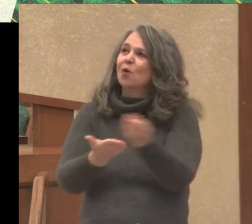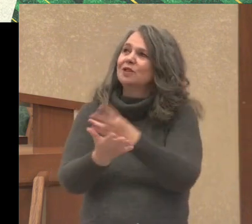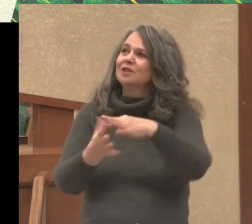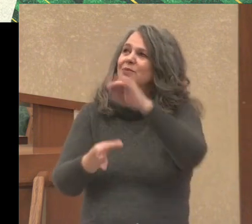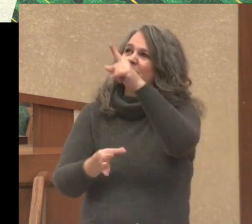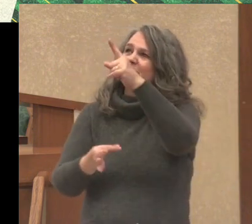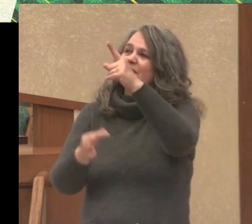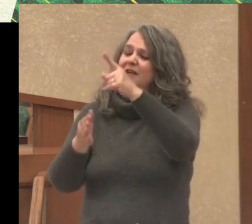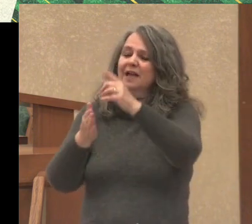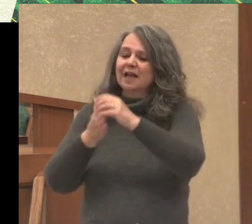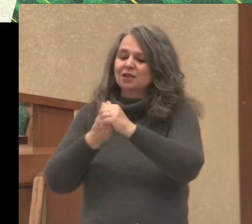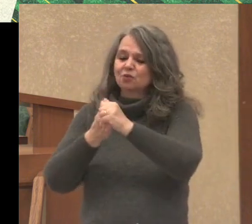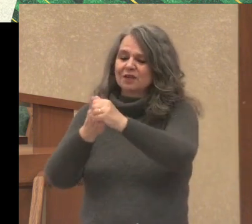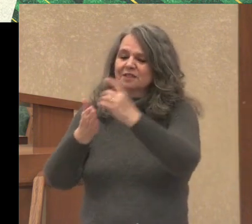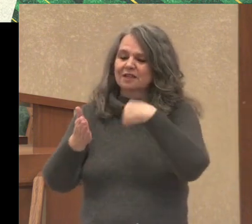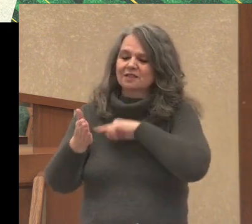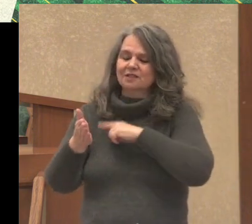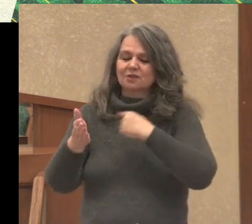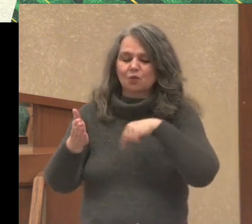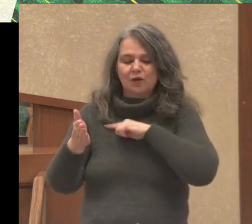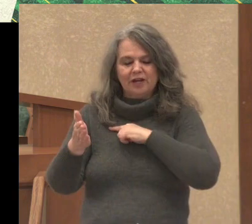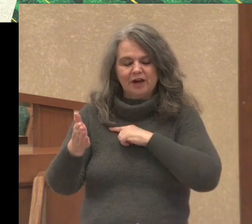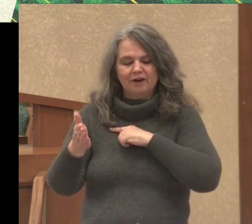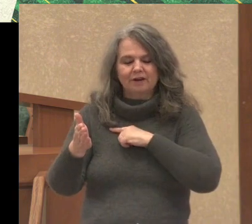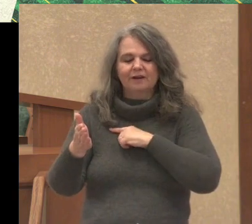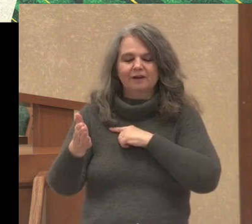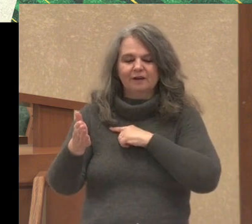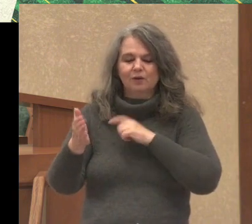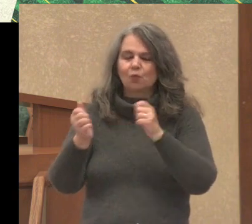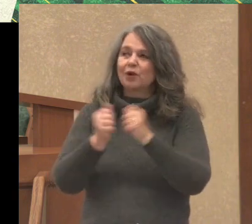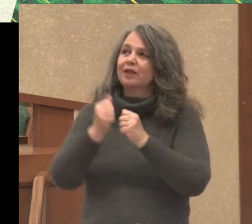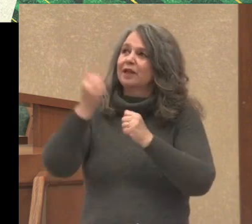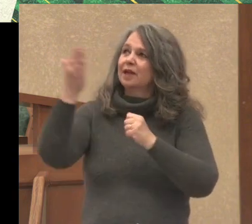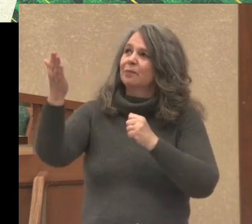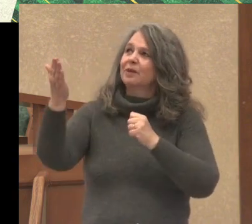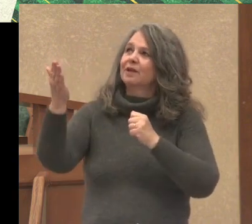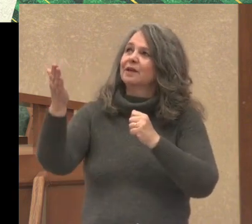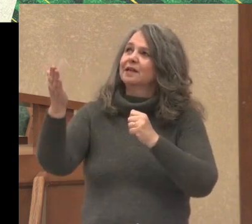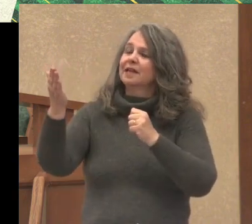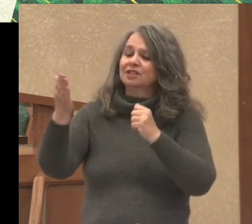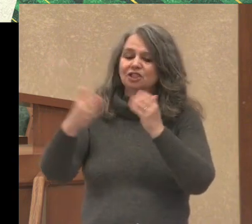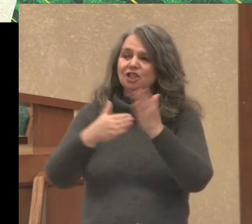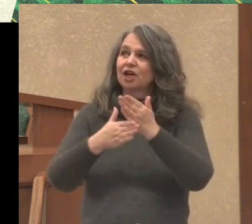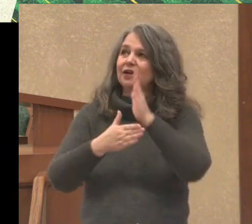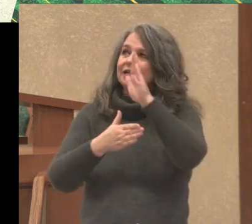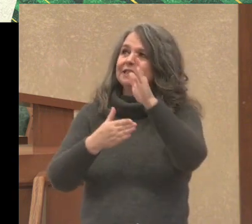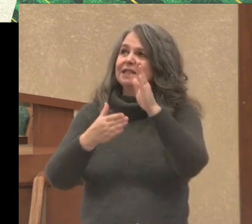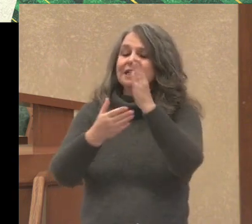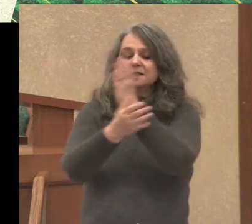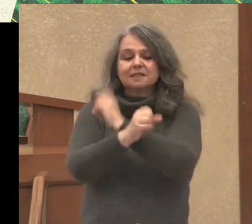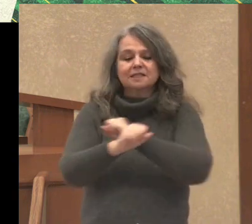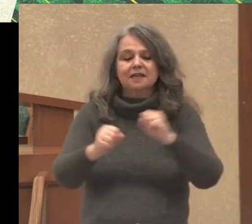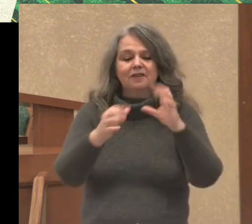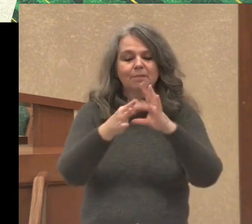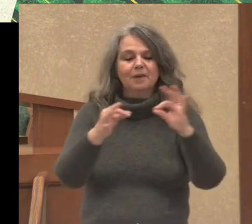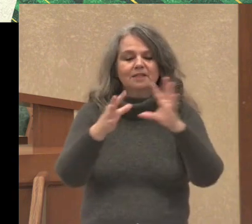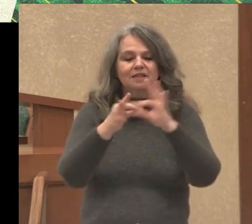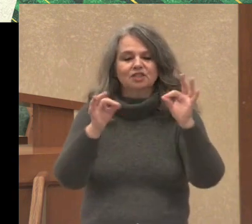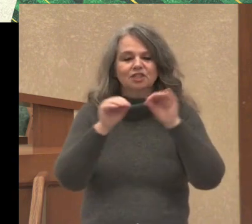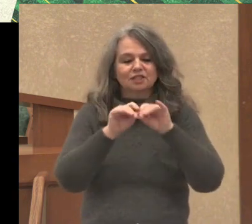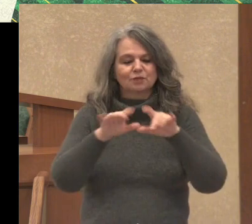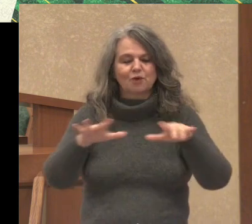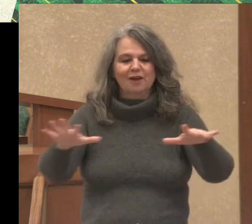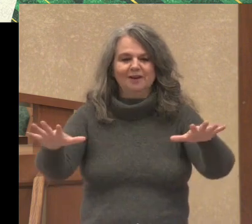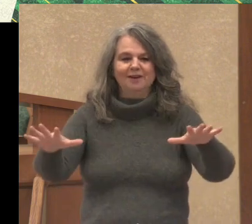we will be vessels through which God's saving message comes to others. As we